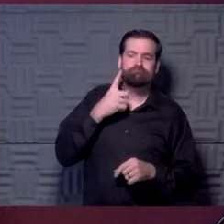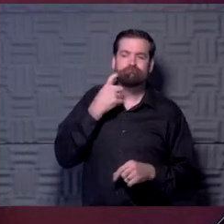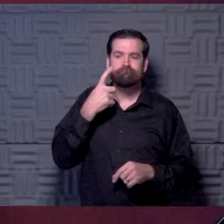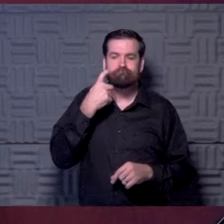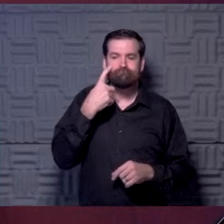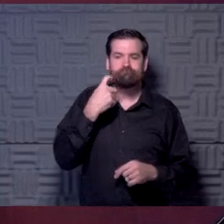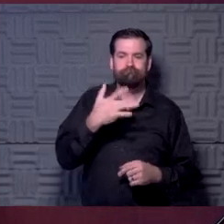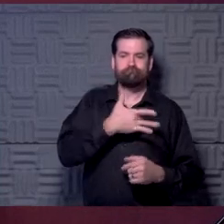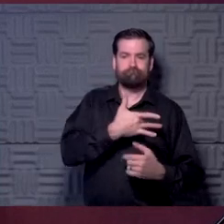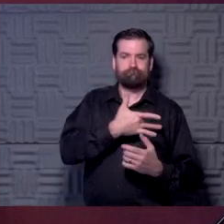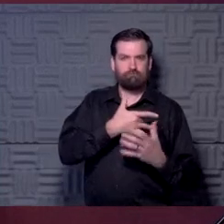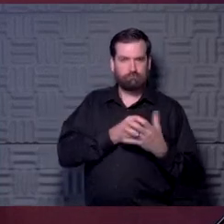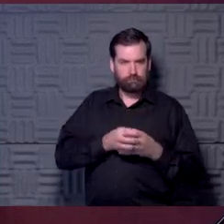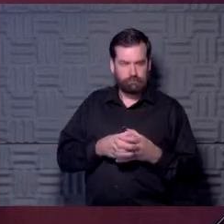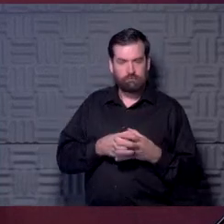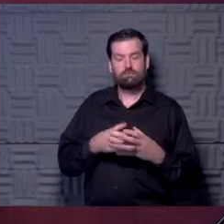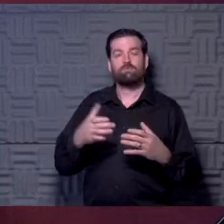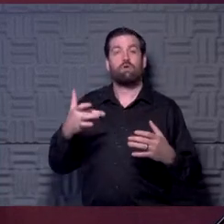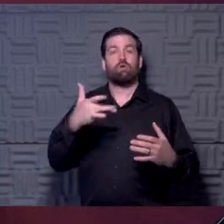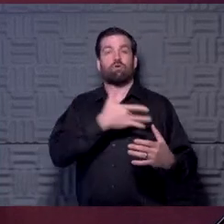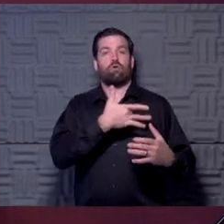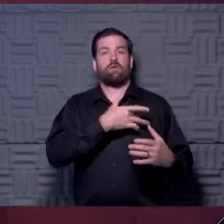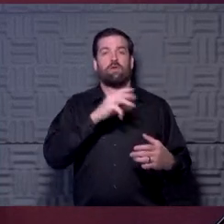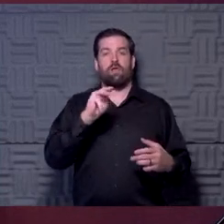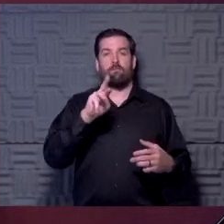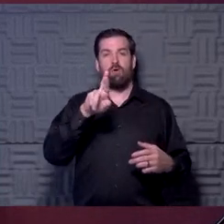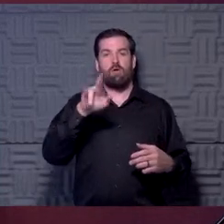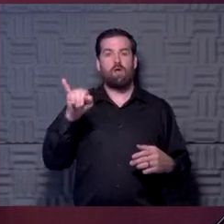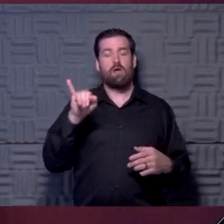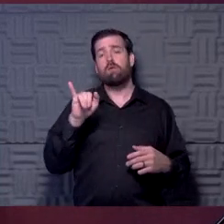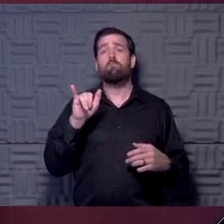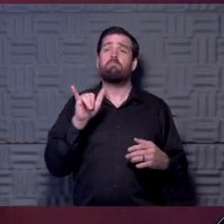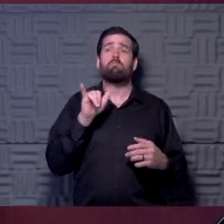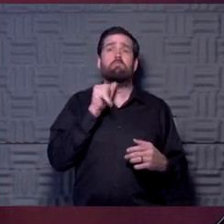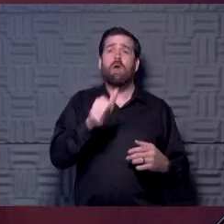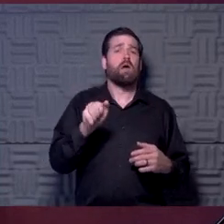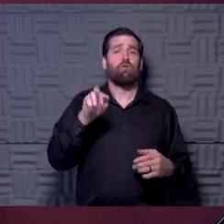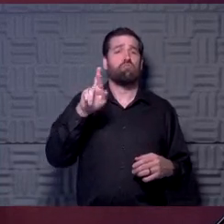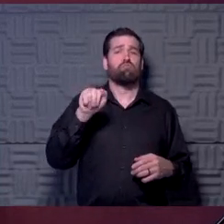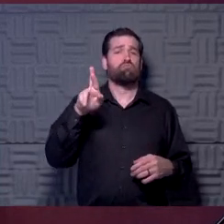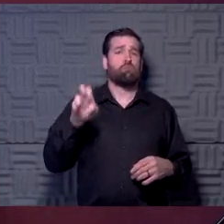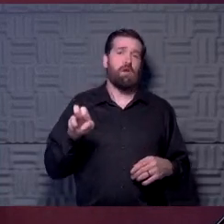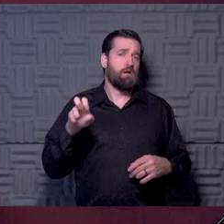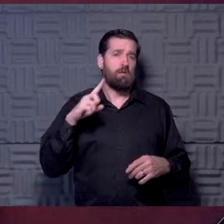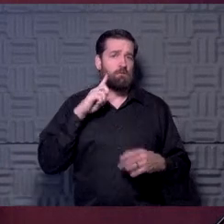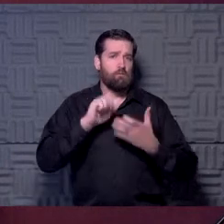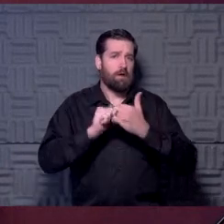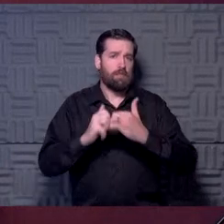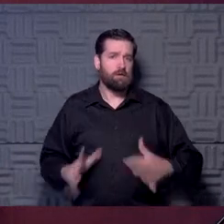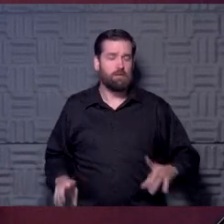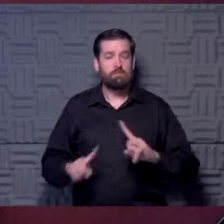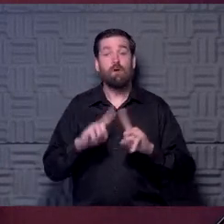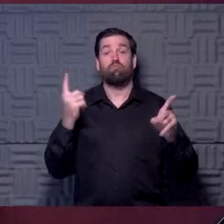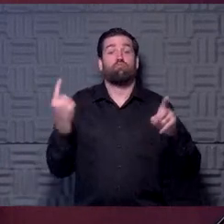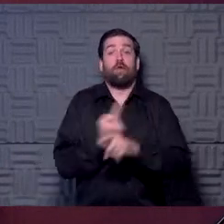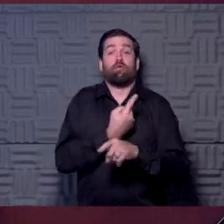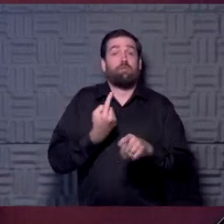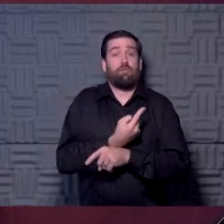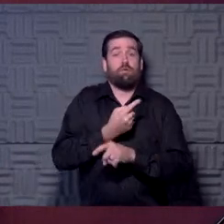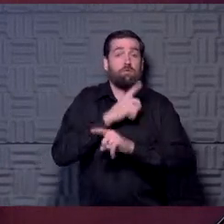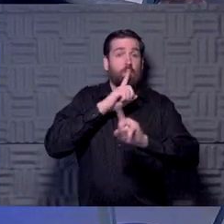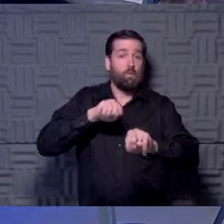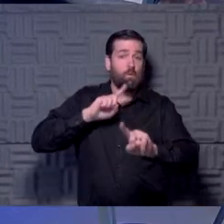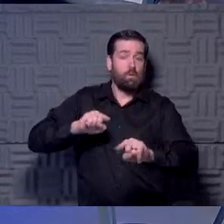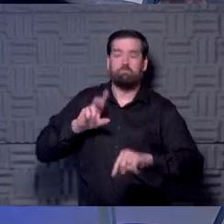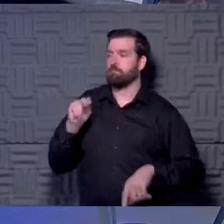usually go to that study. And a cardiac MRI is not an uncommon study for us to order on an athlete, but not a routine study to order.